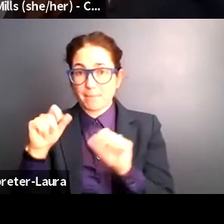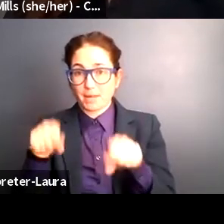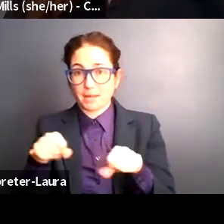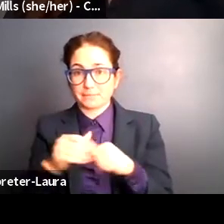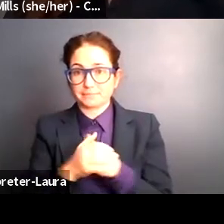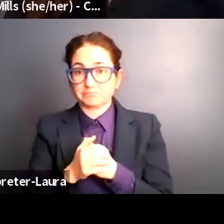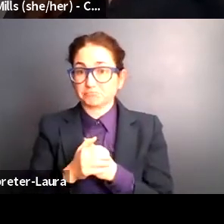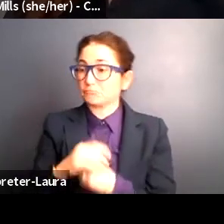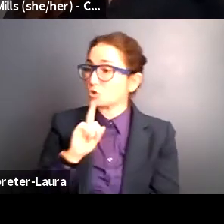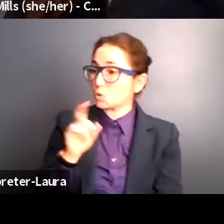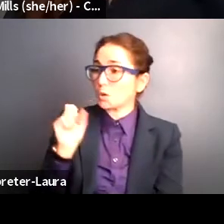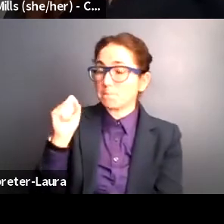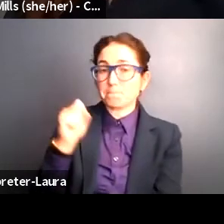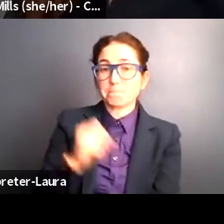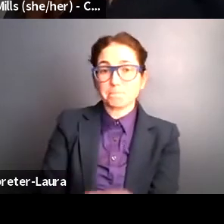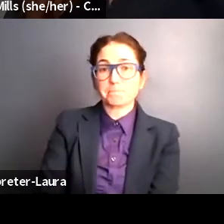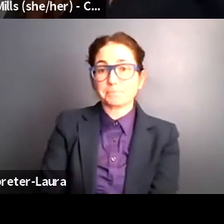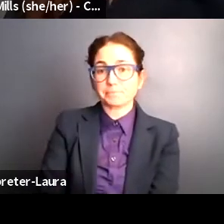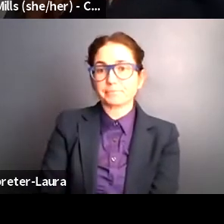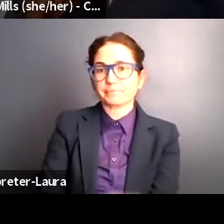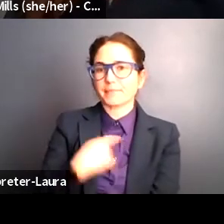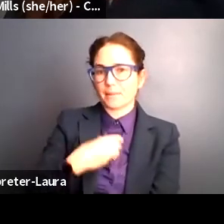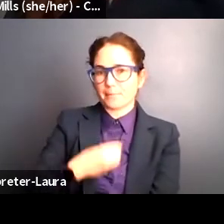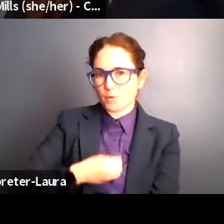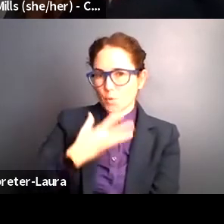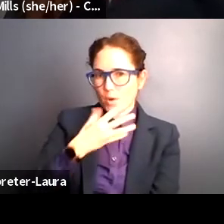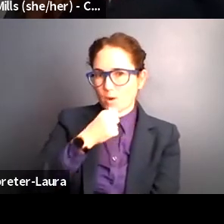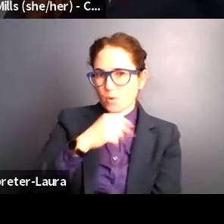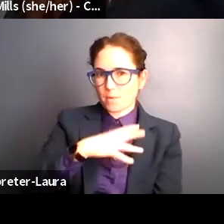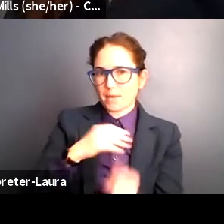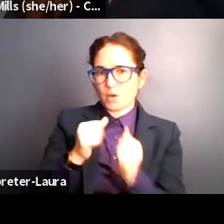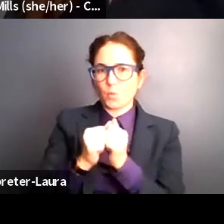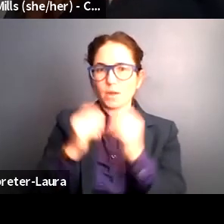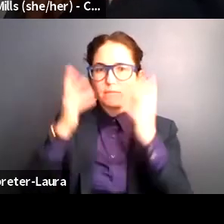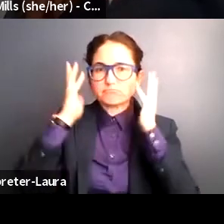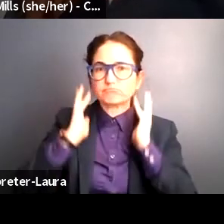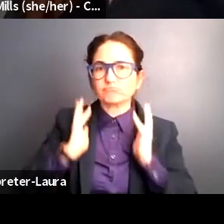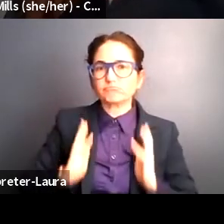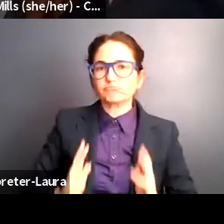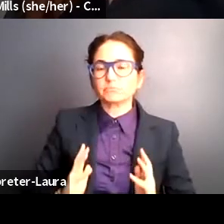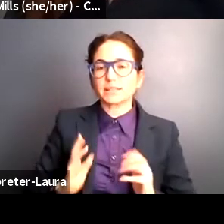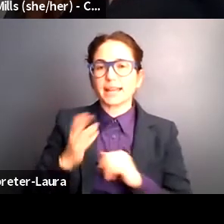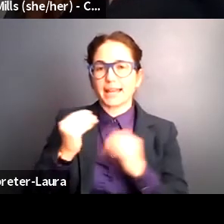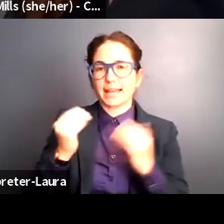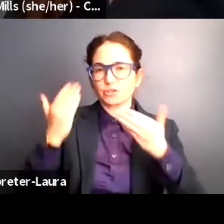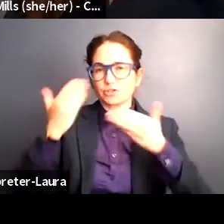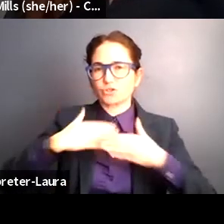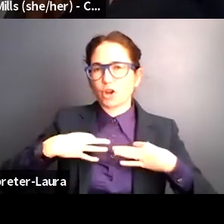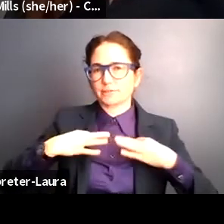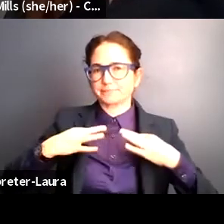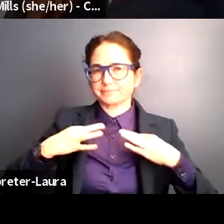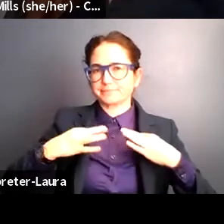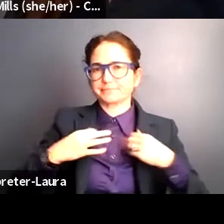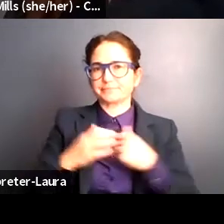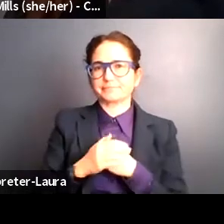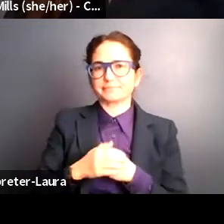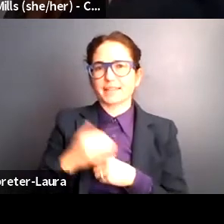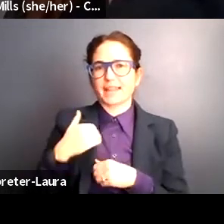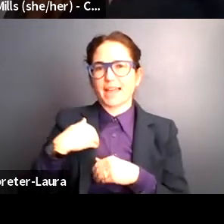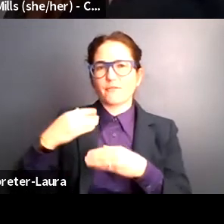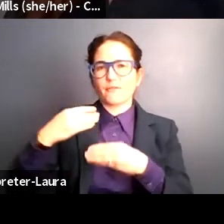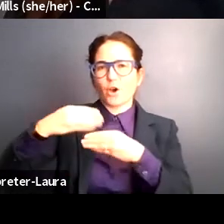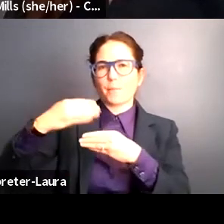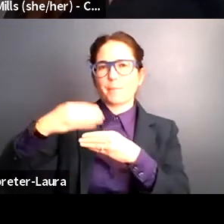Sure. So I'm, I'm a white woman with long brown hair and a dark top sitting in front of an open window.